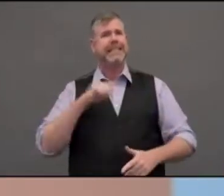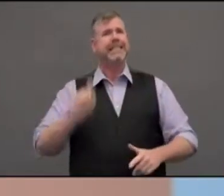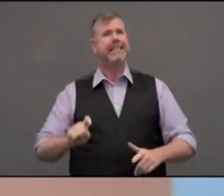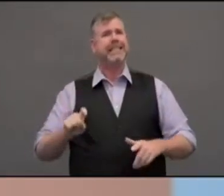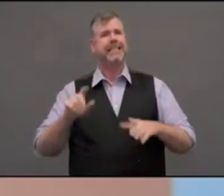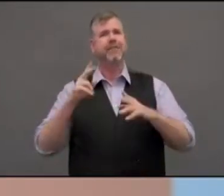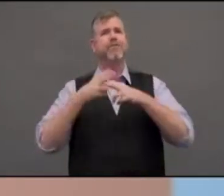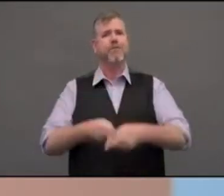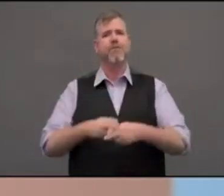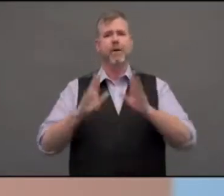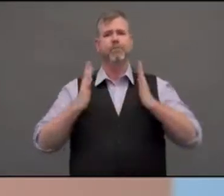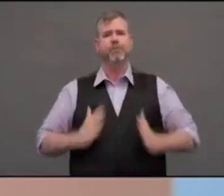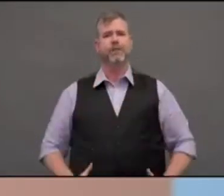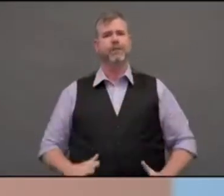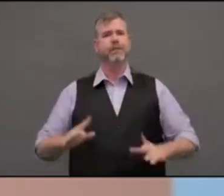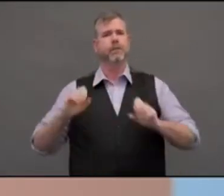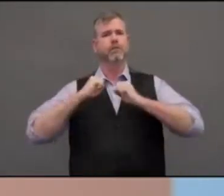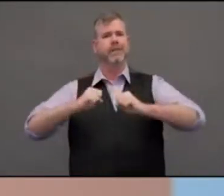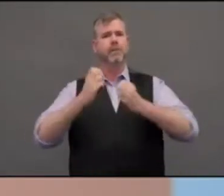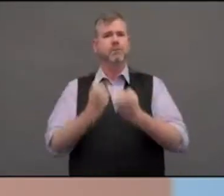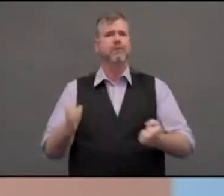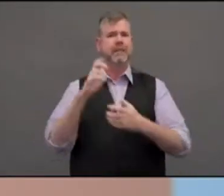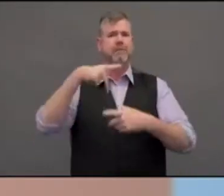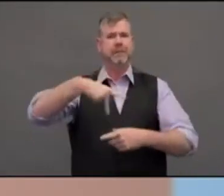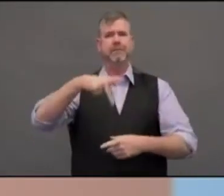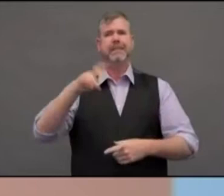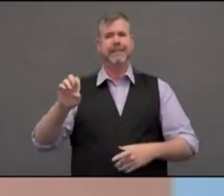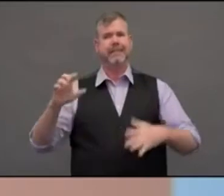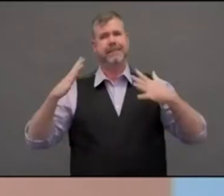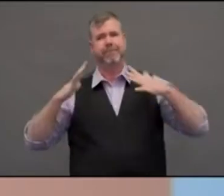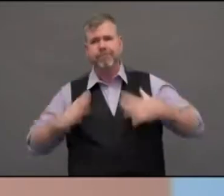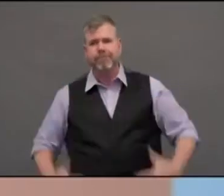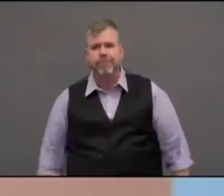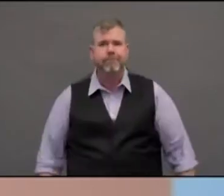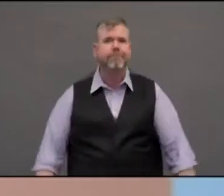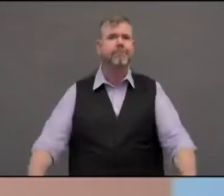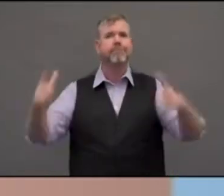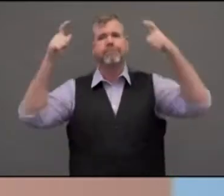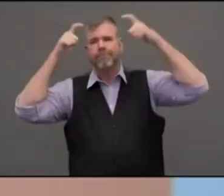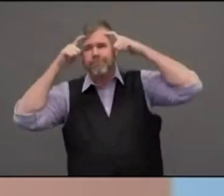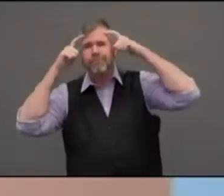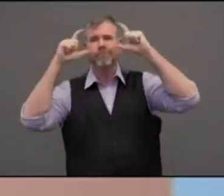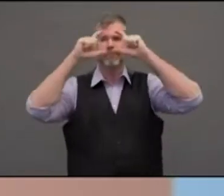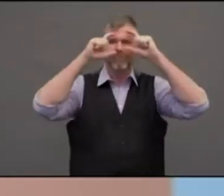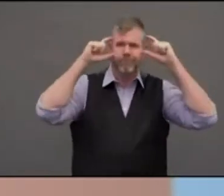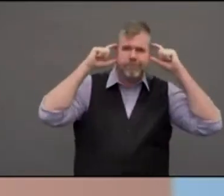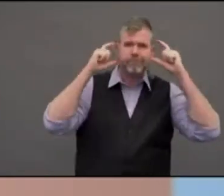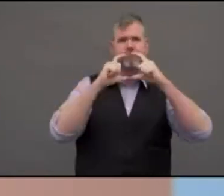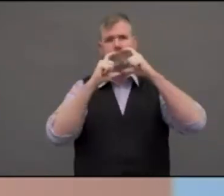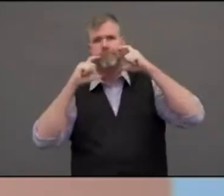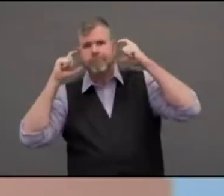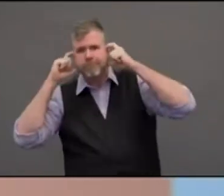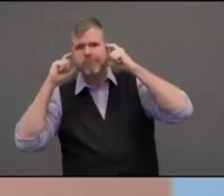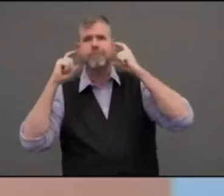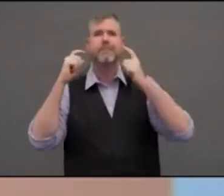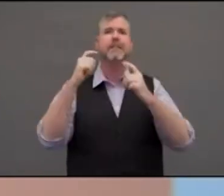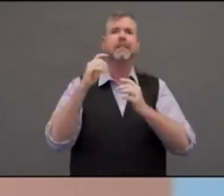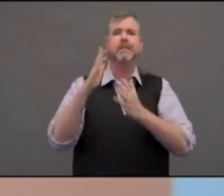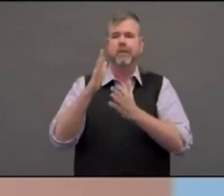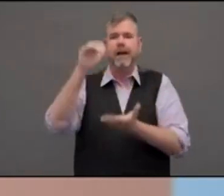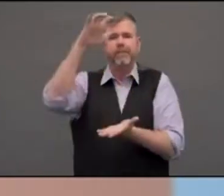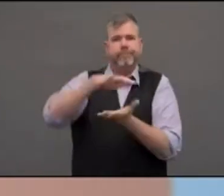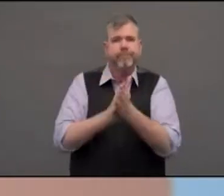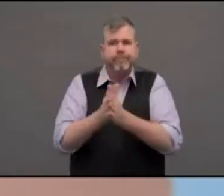gloves and face shields, hand sanitizer, hand sanitizer, those kinds of items to help us prepare for COVID-19. The response